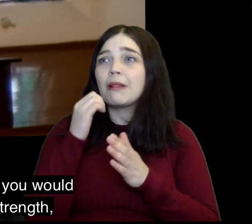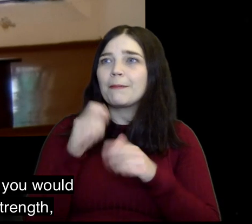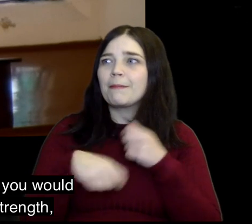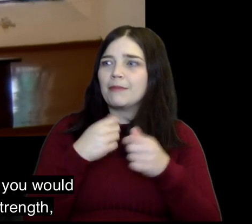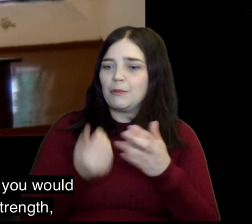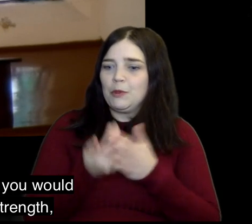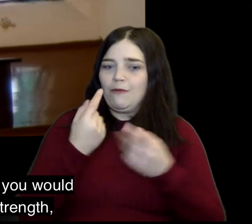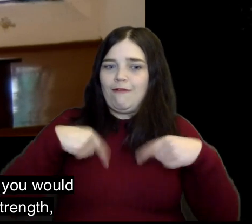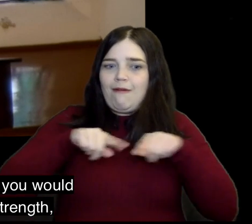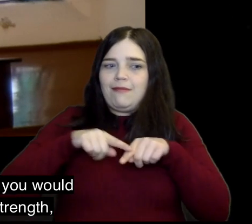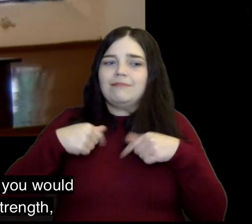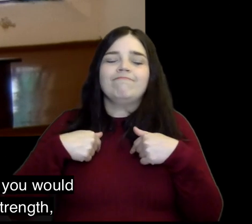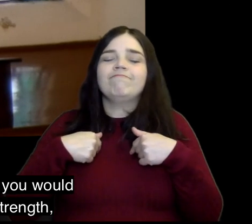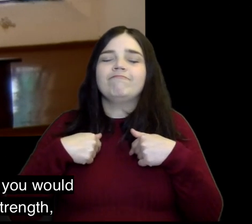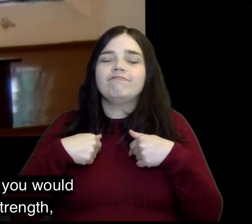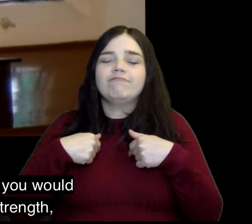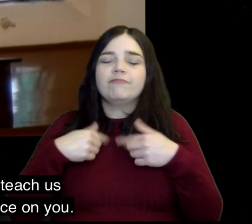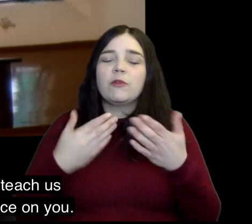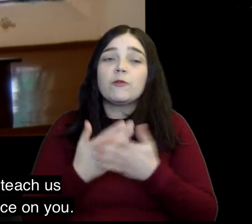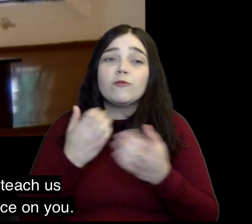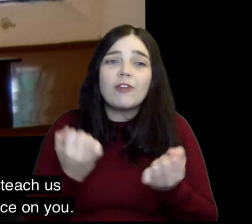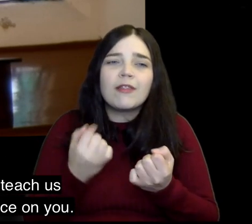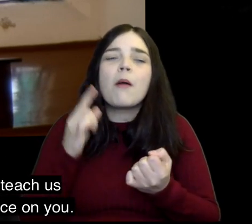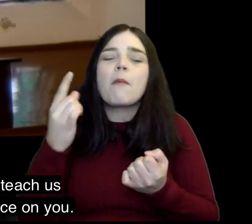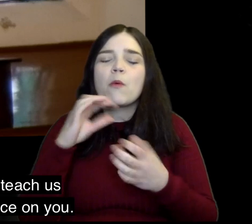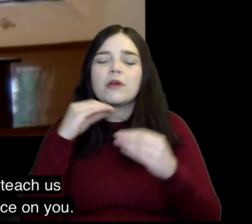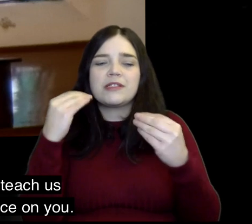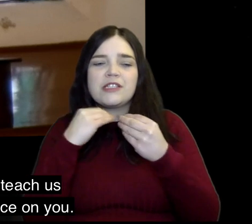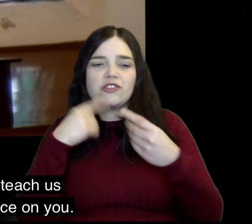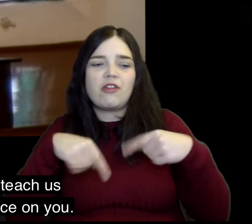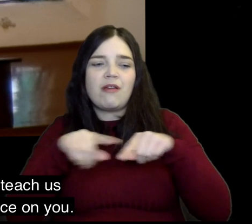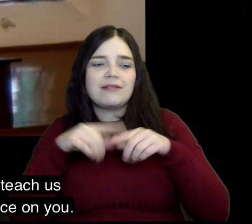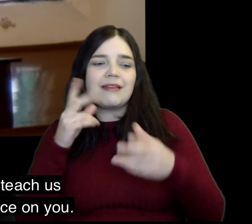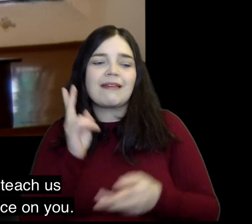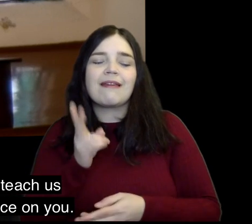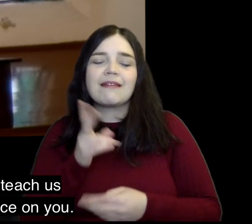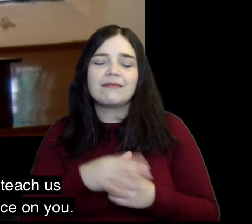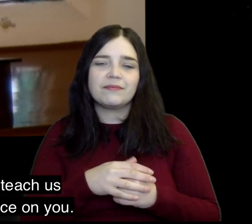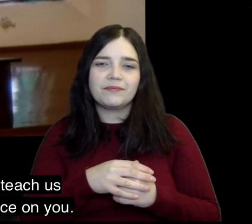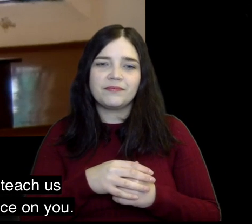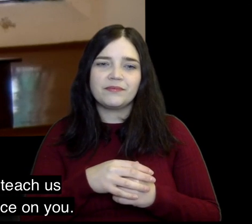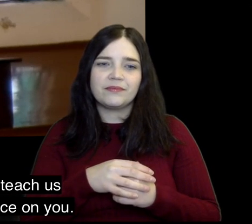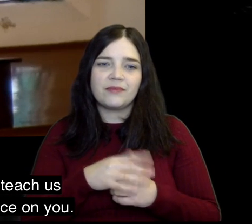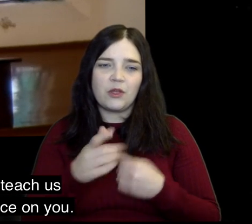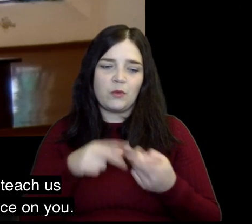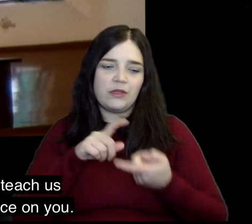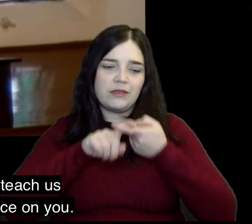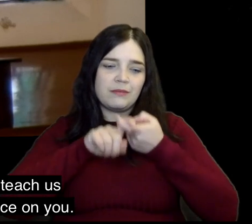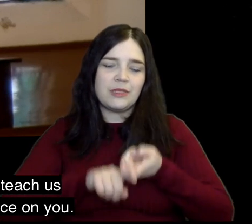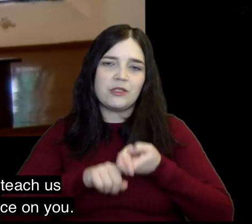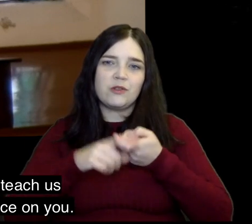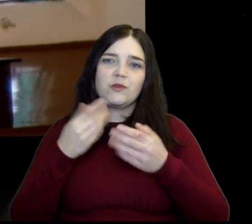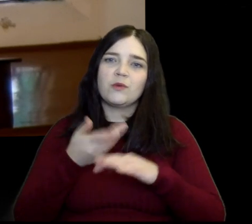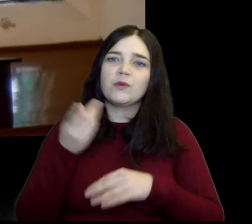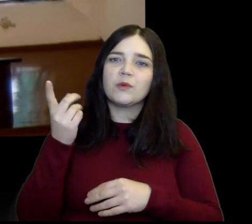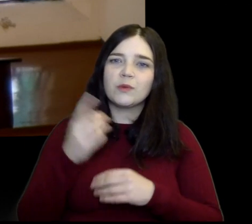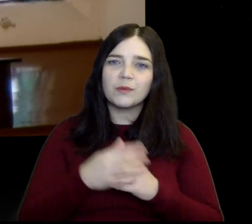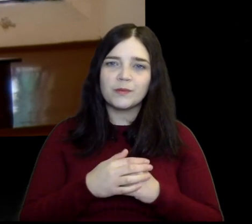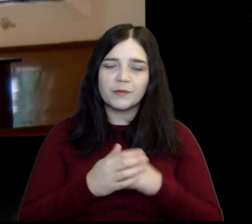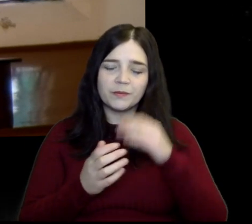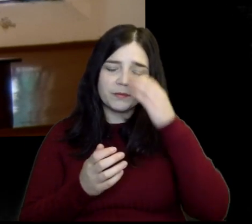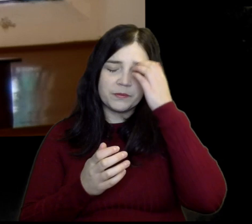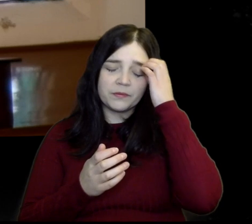and yet Lord today we pray not just that you would renew us in that strength but that you would teach us again